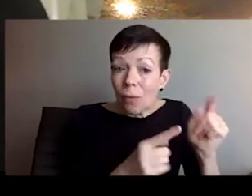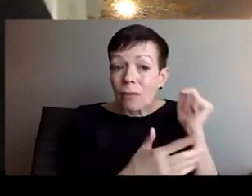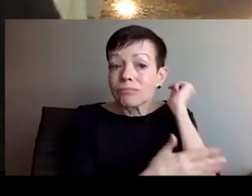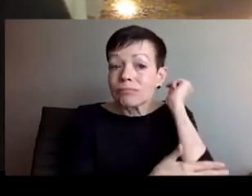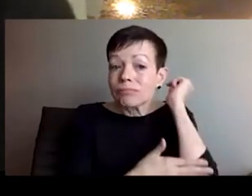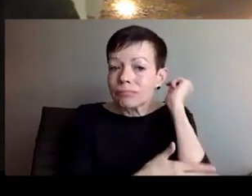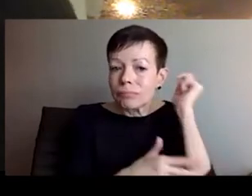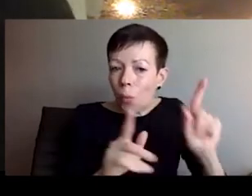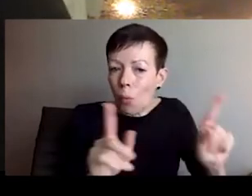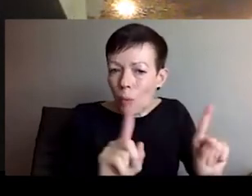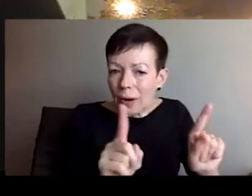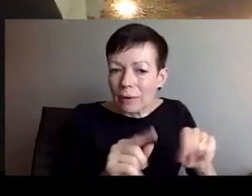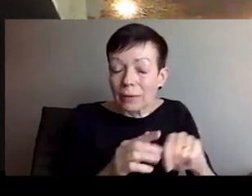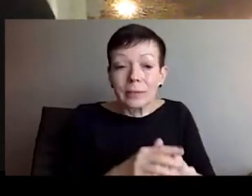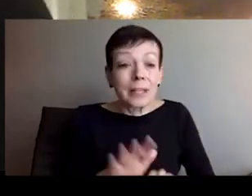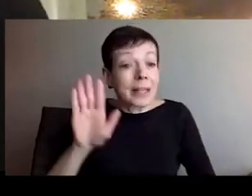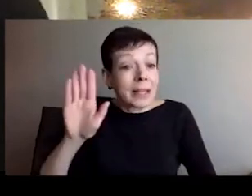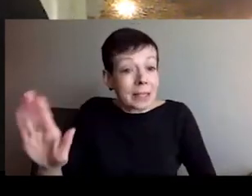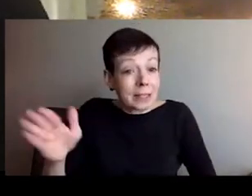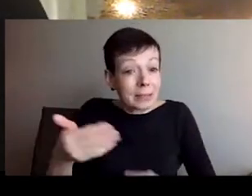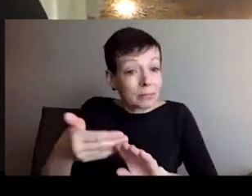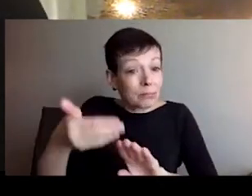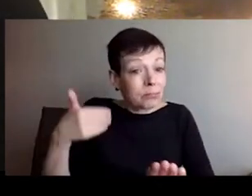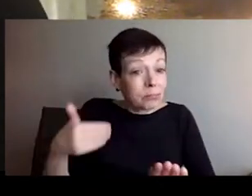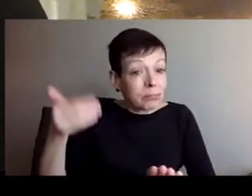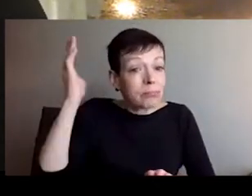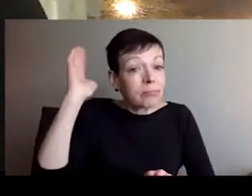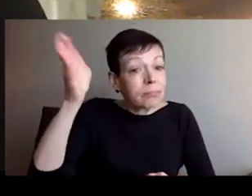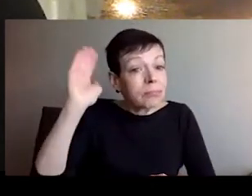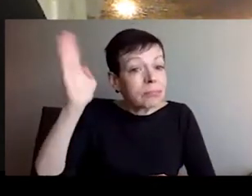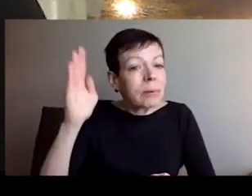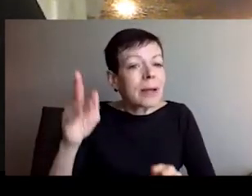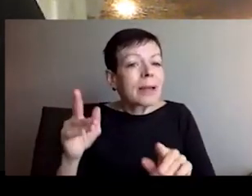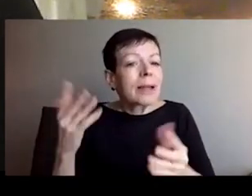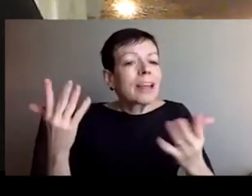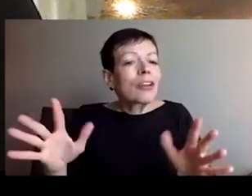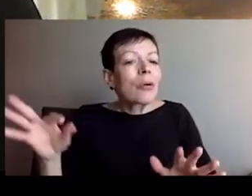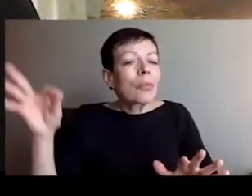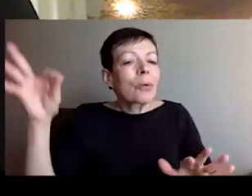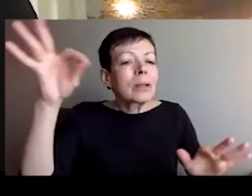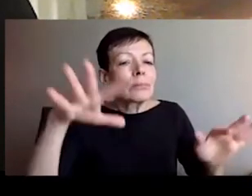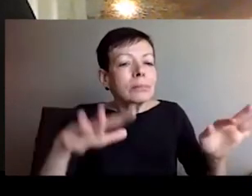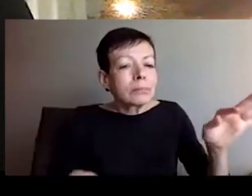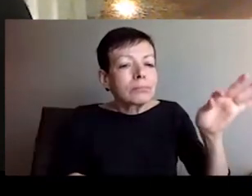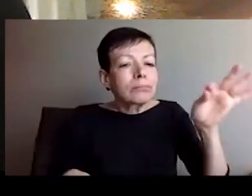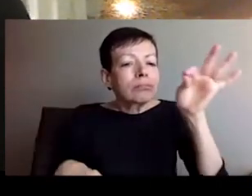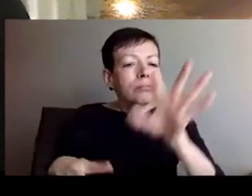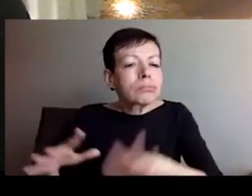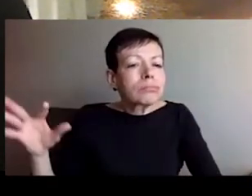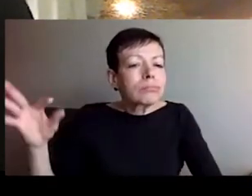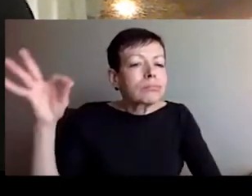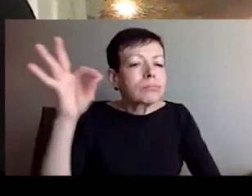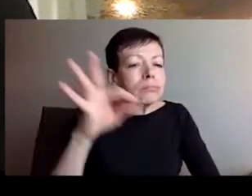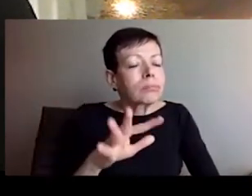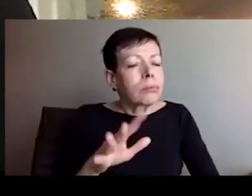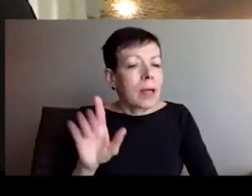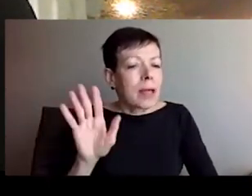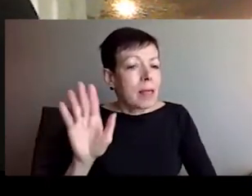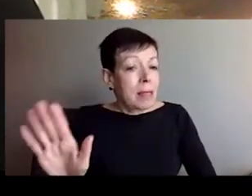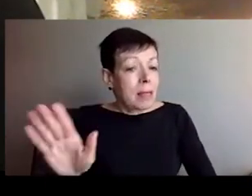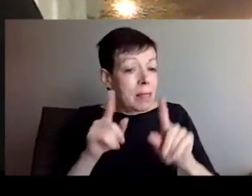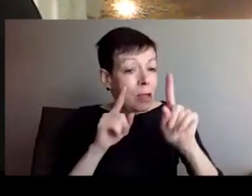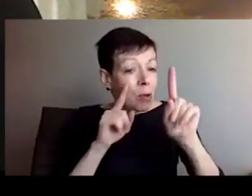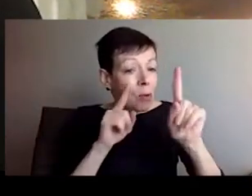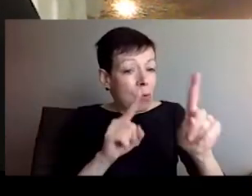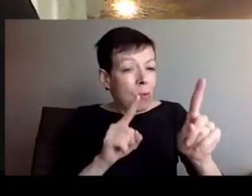in this war, and Ukrainian people will be not provided with enough of support, I think